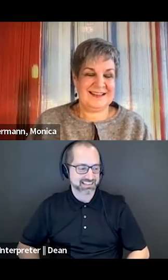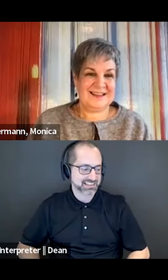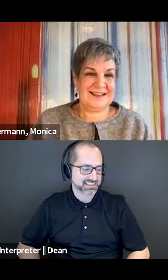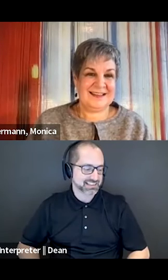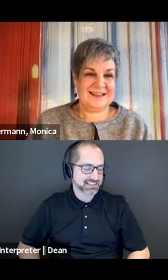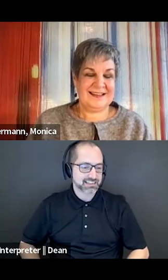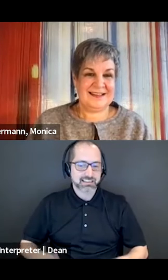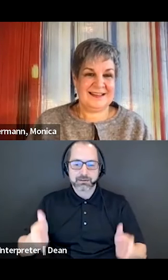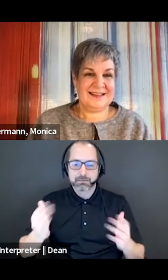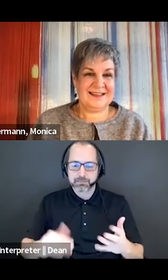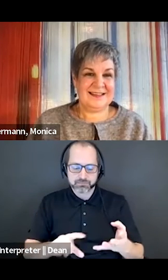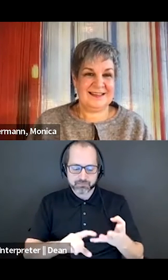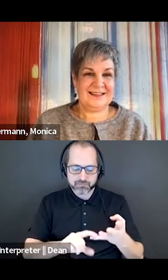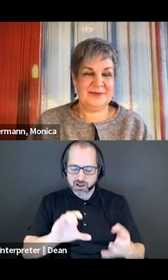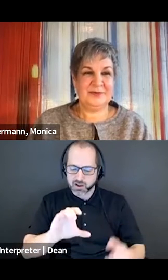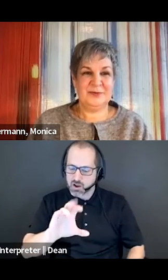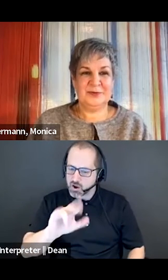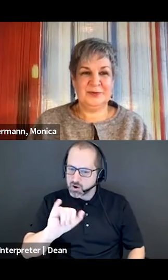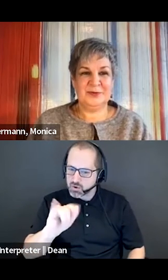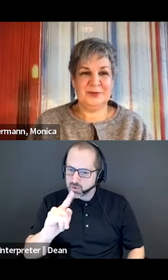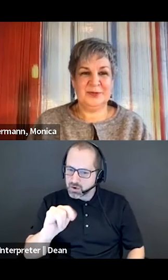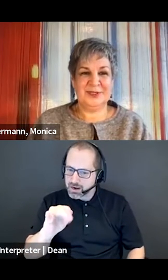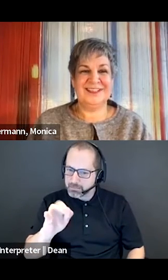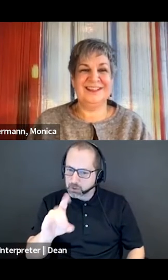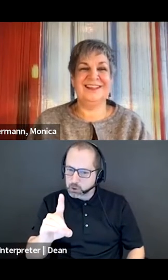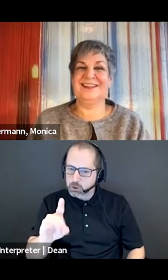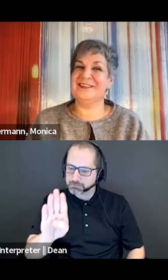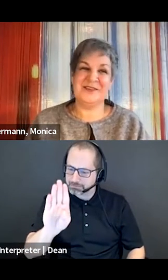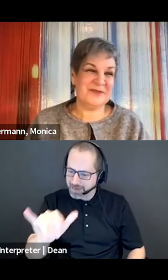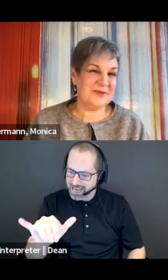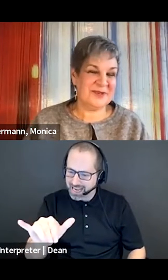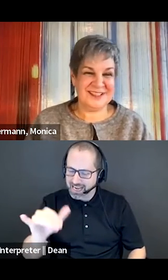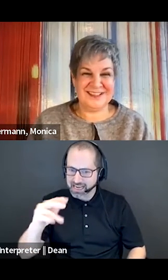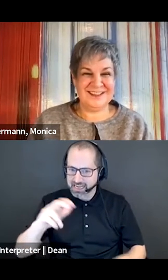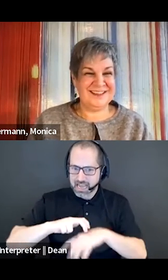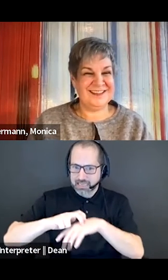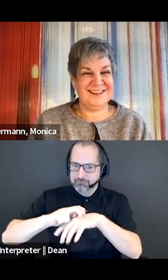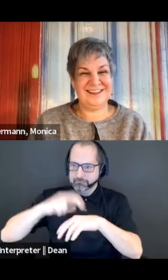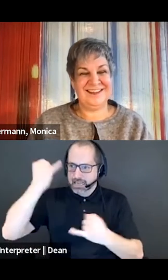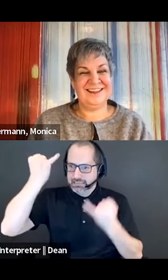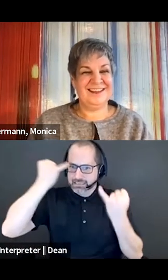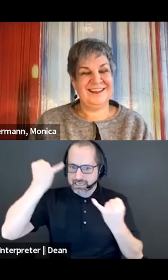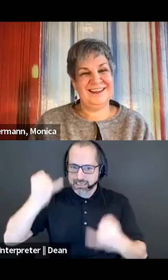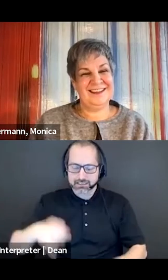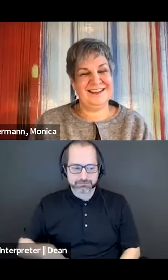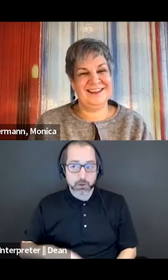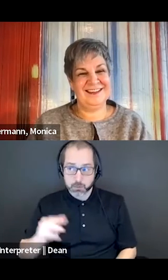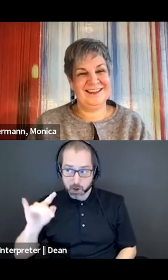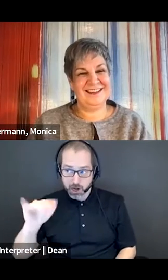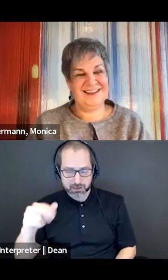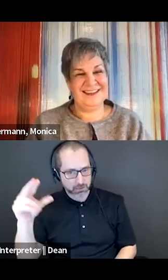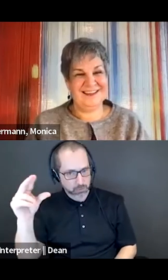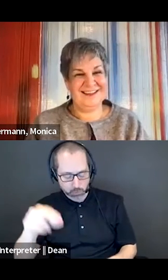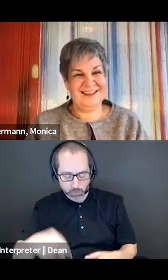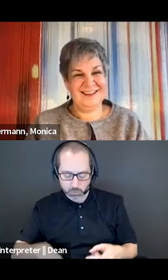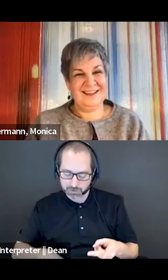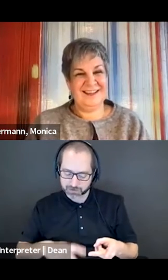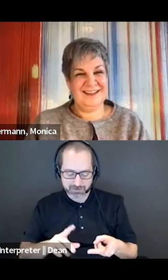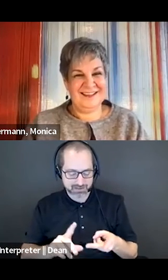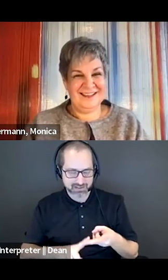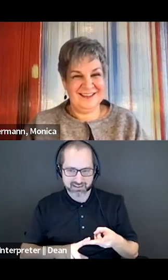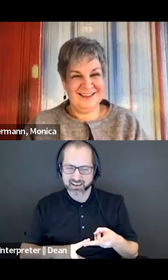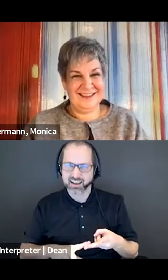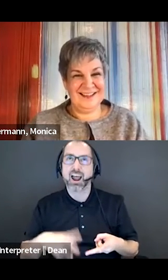Crippled by anxiety. Ooh. Okay, Monica. No. Okay, Christine. So